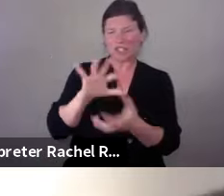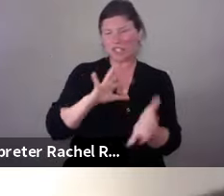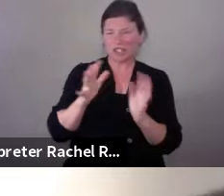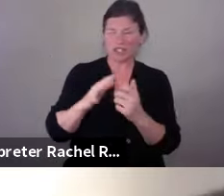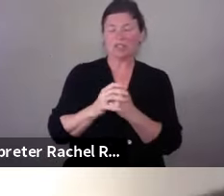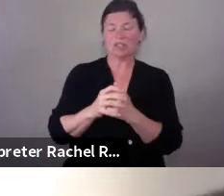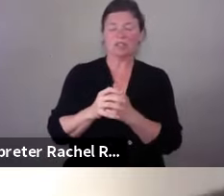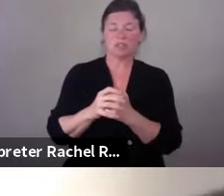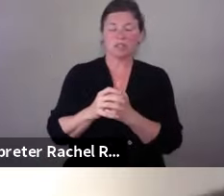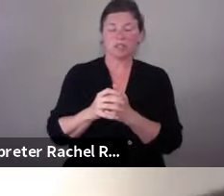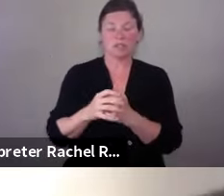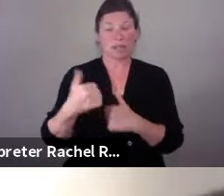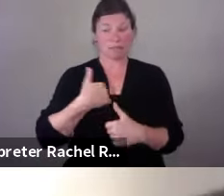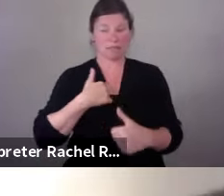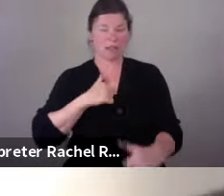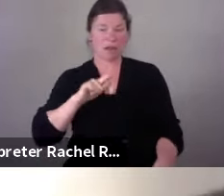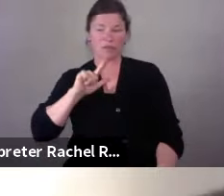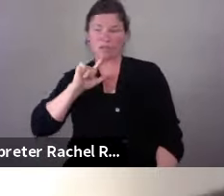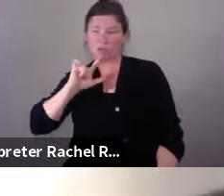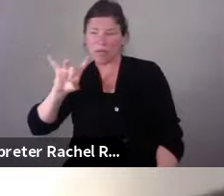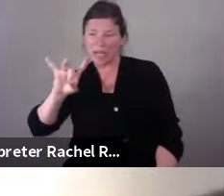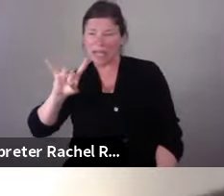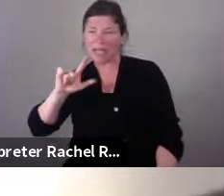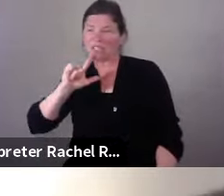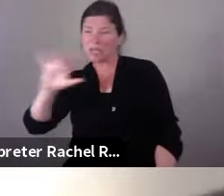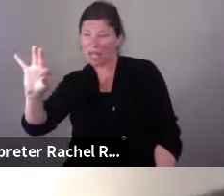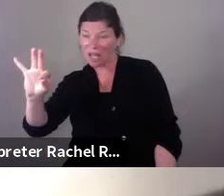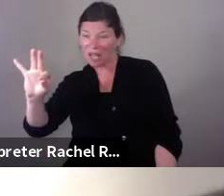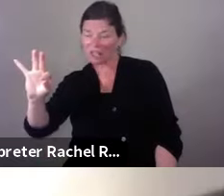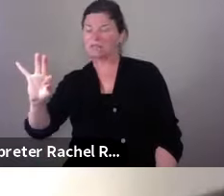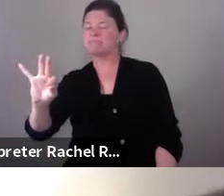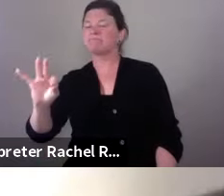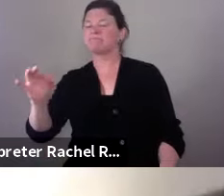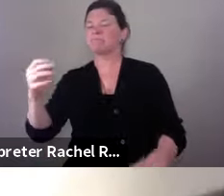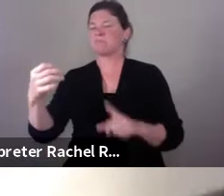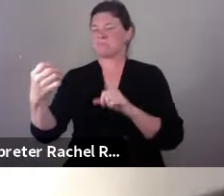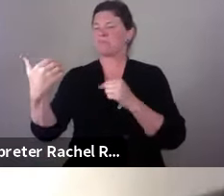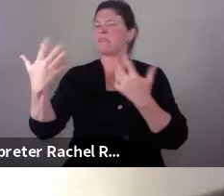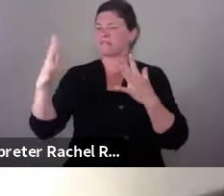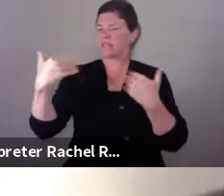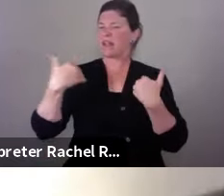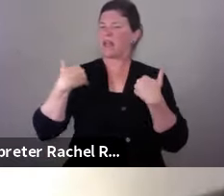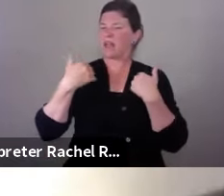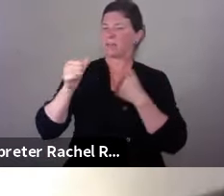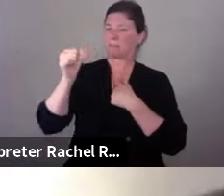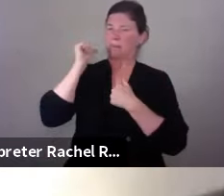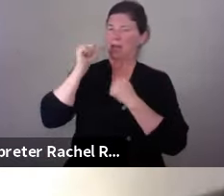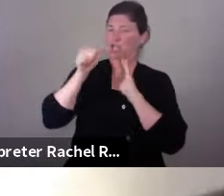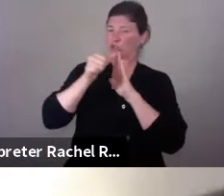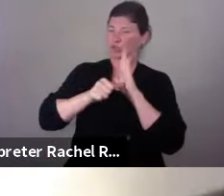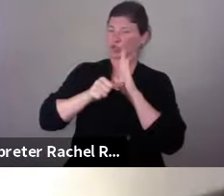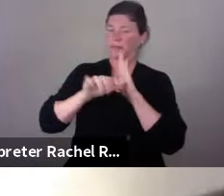28 turning 29, I had a back surgery that saved my life.